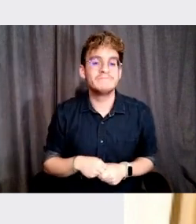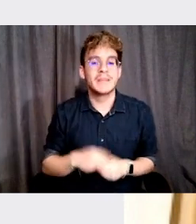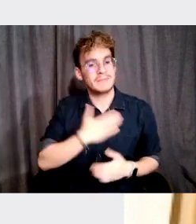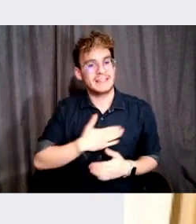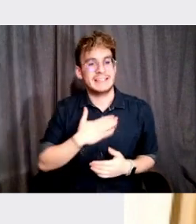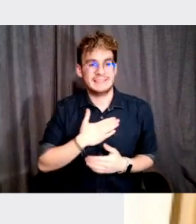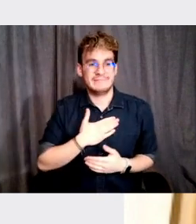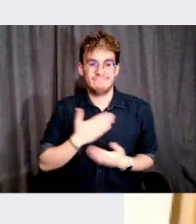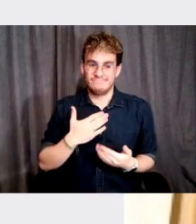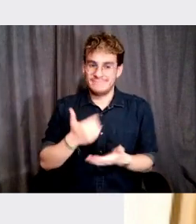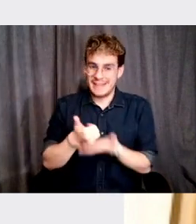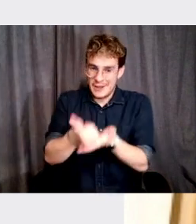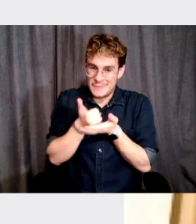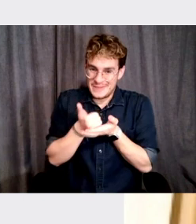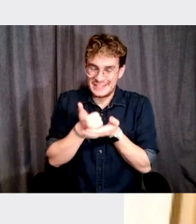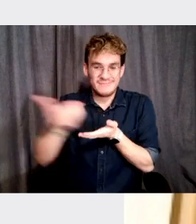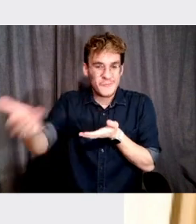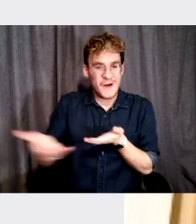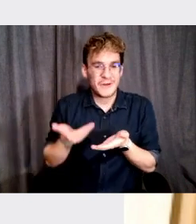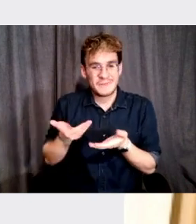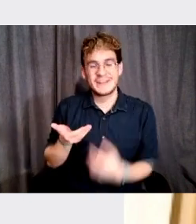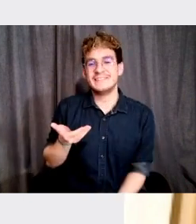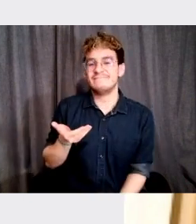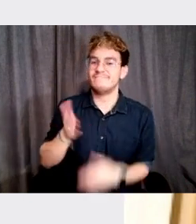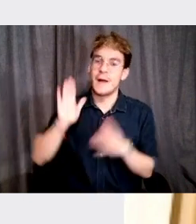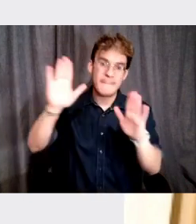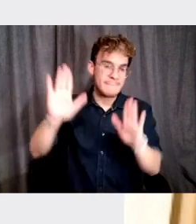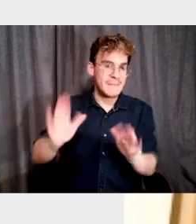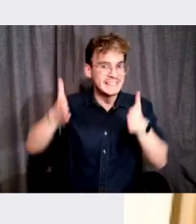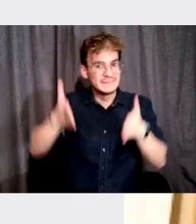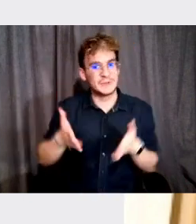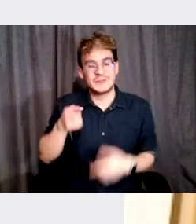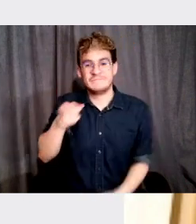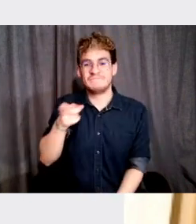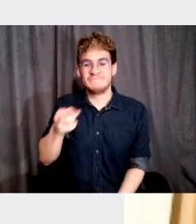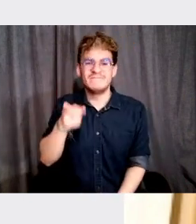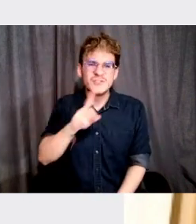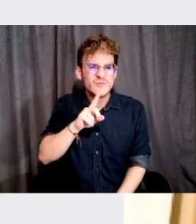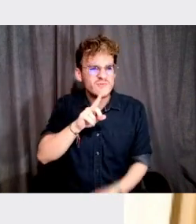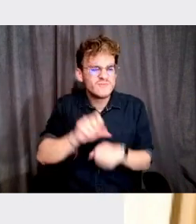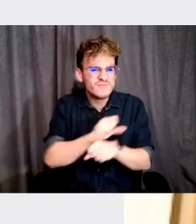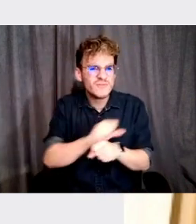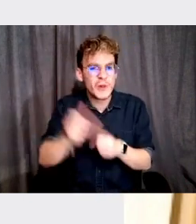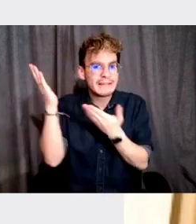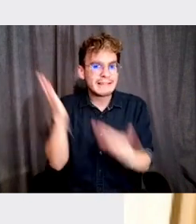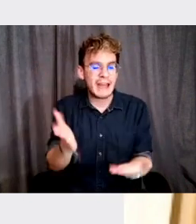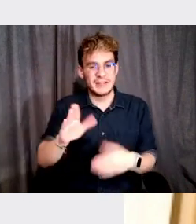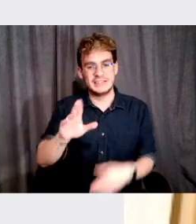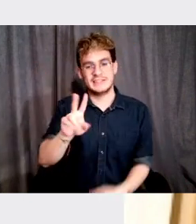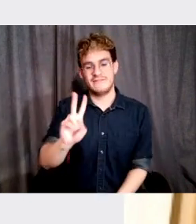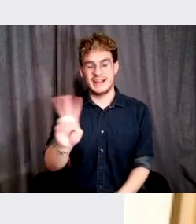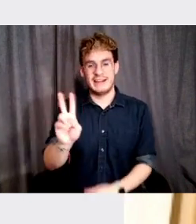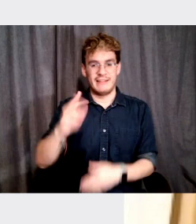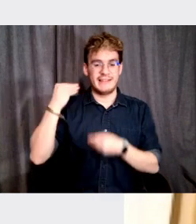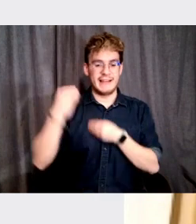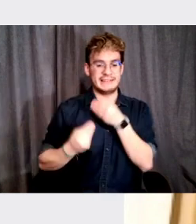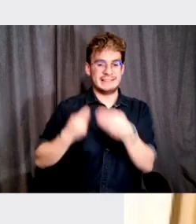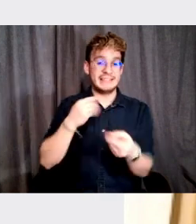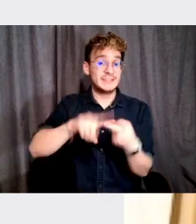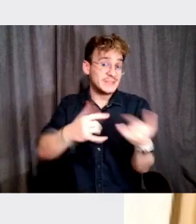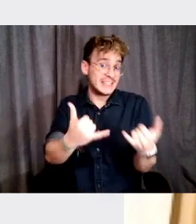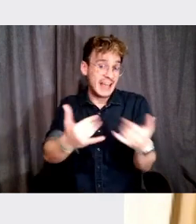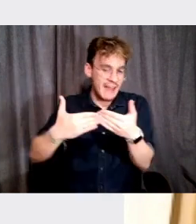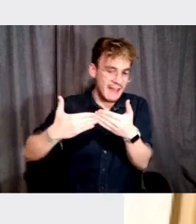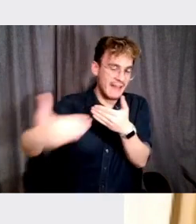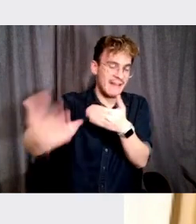join me in a big virtual welcome for a remarkable individual who truly carries the Vignelli legacy into our present and